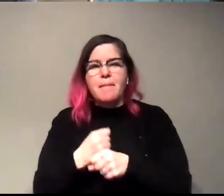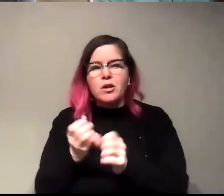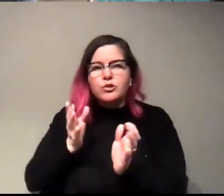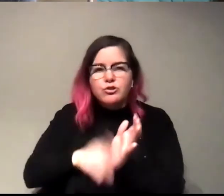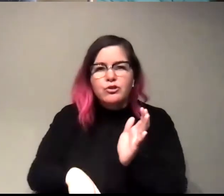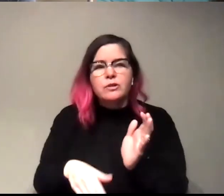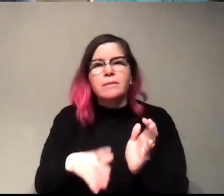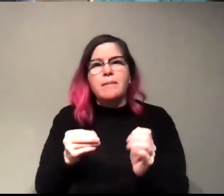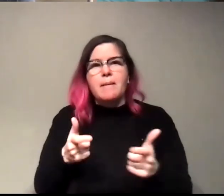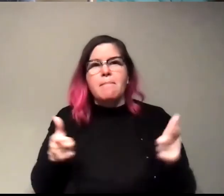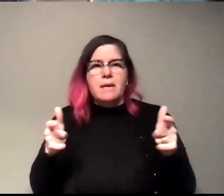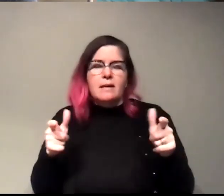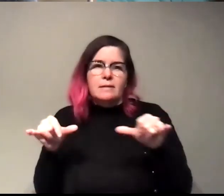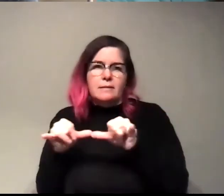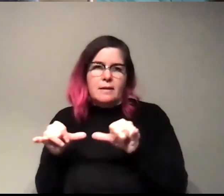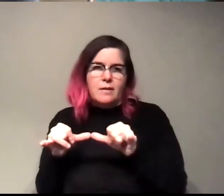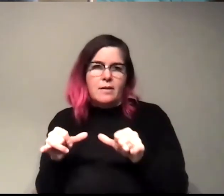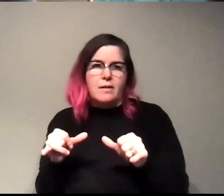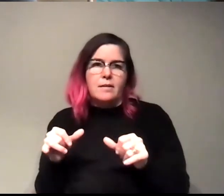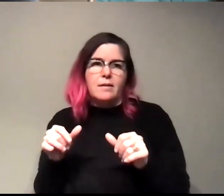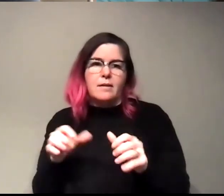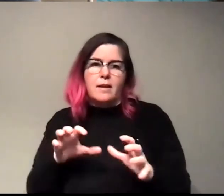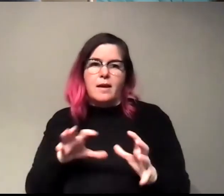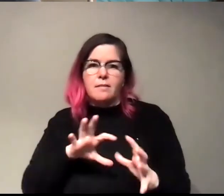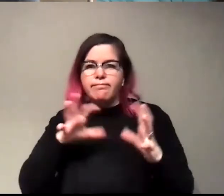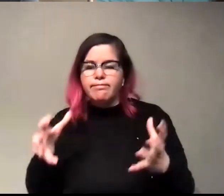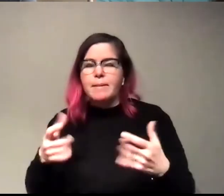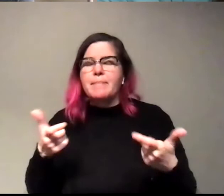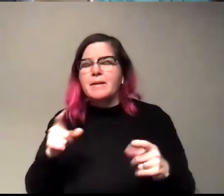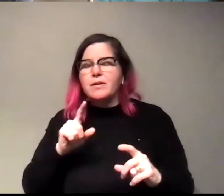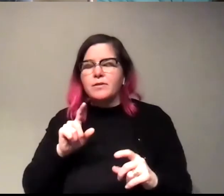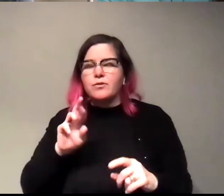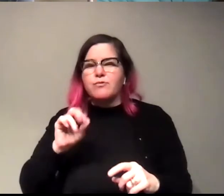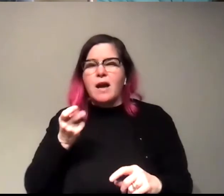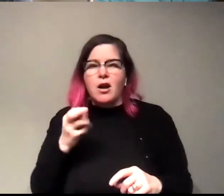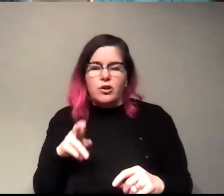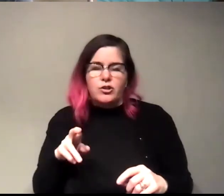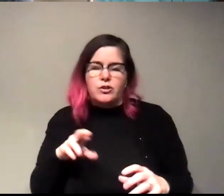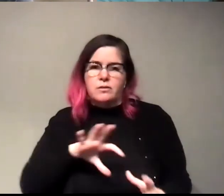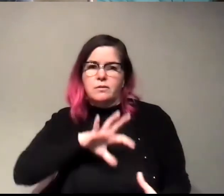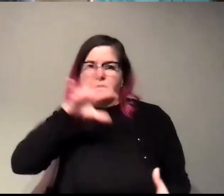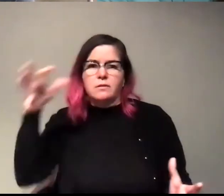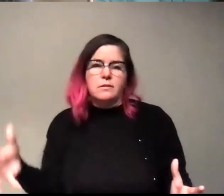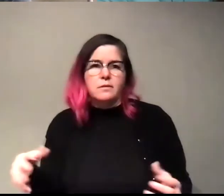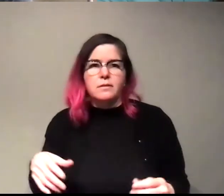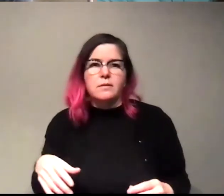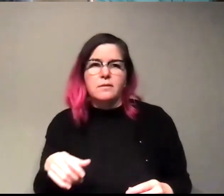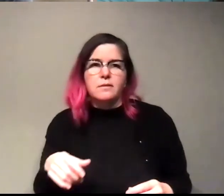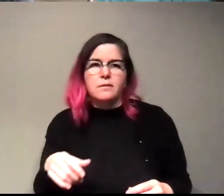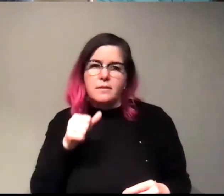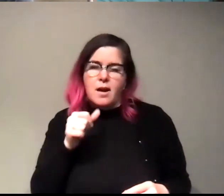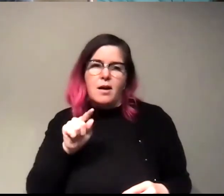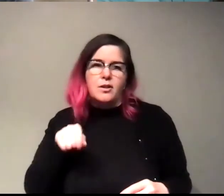large scale, you know, like, in a batch, like, a big reactor, you know, not, you know, and, you know, not these